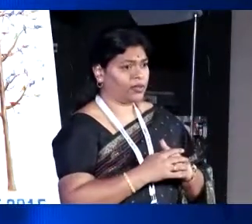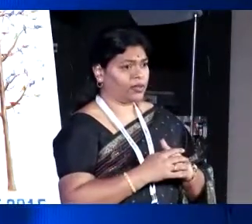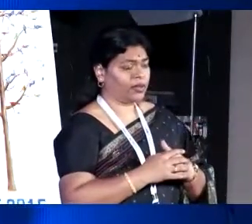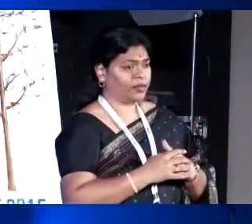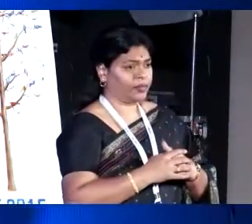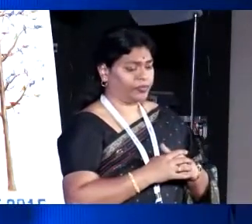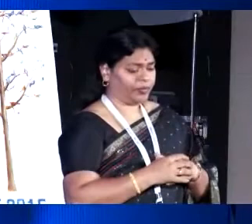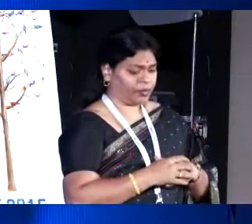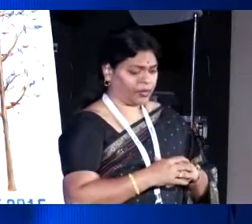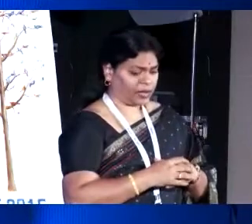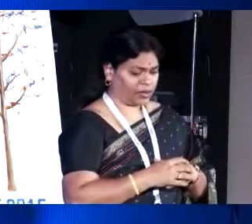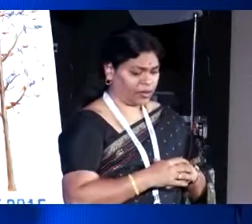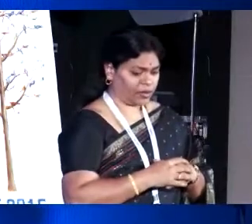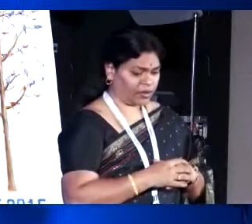be 4 to 5.